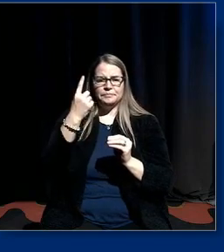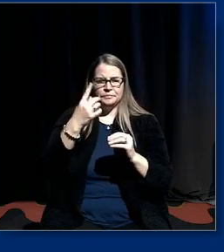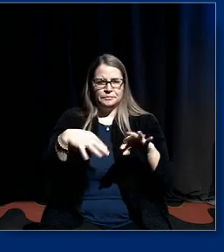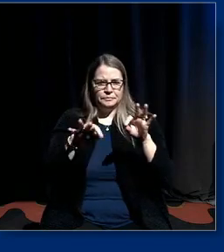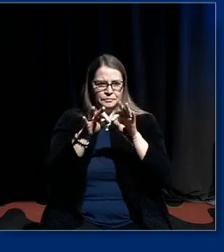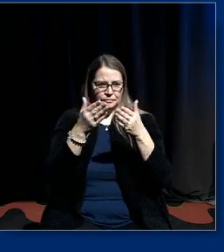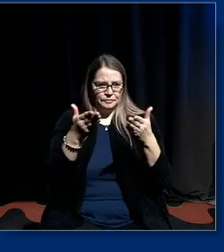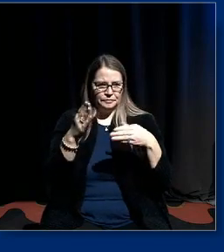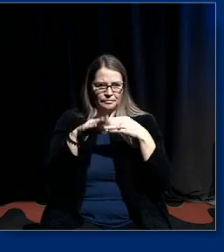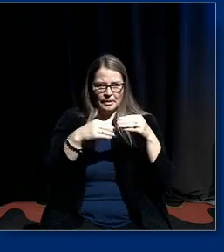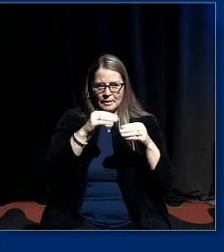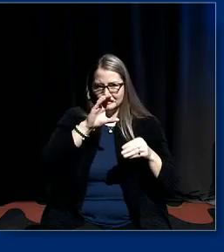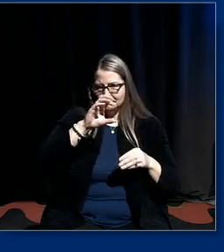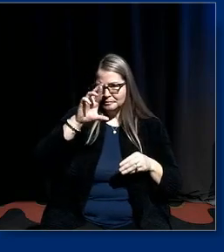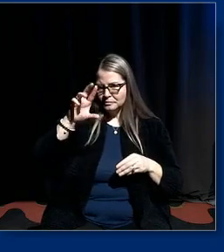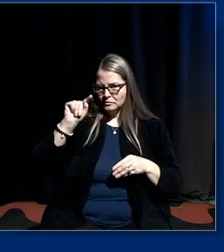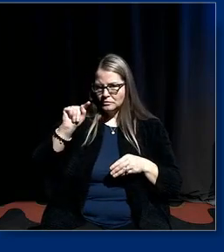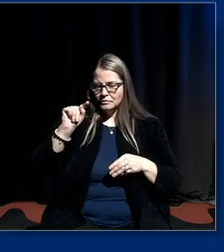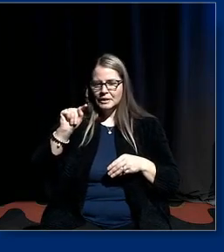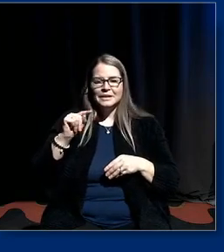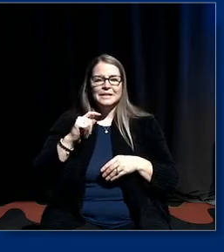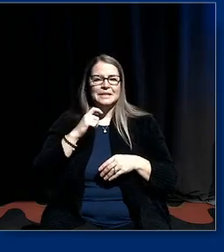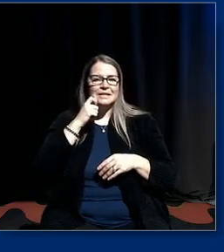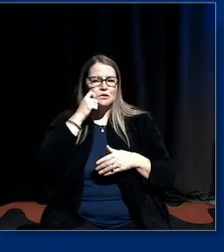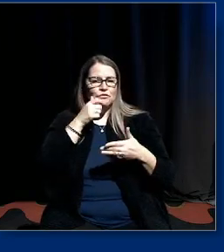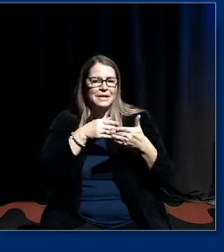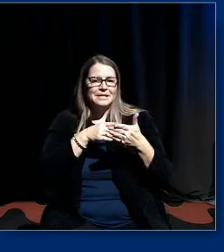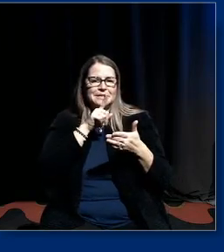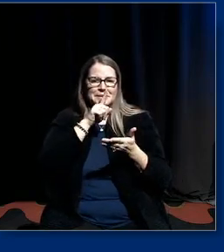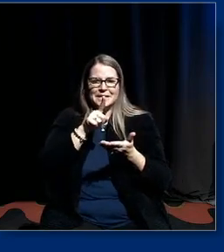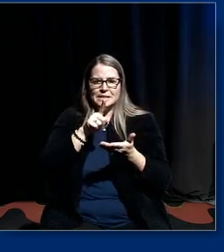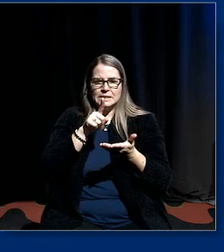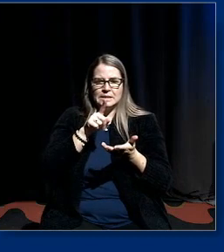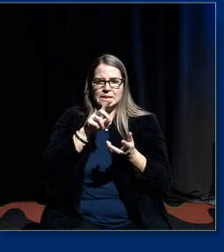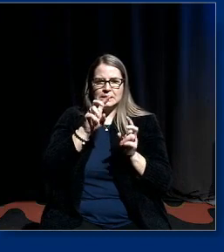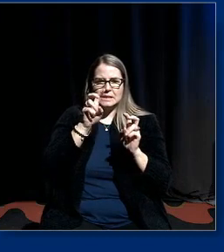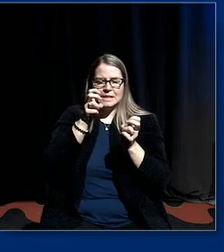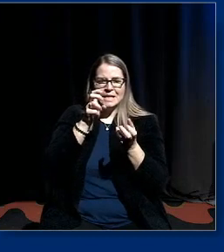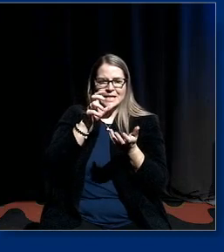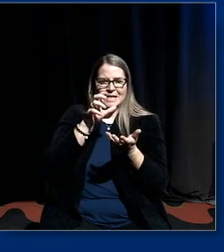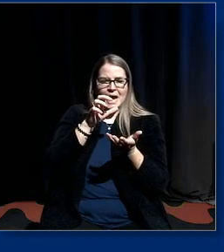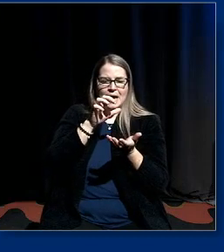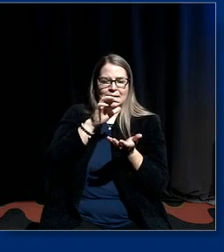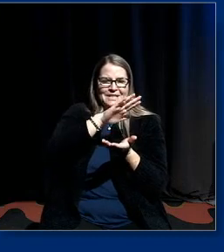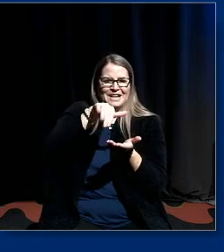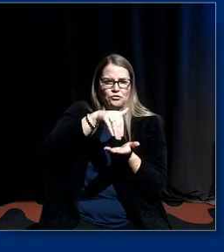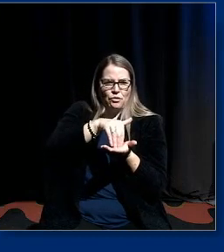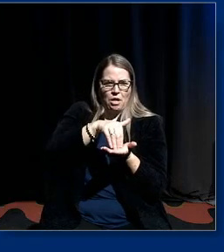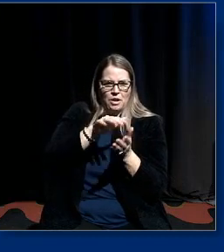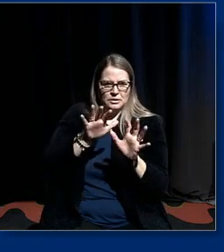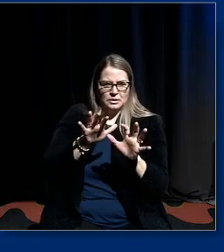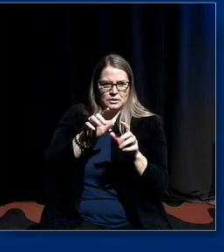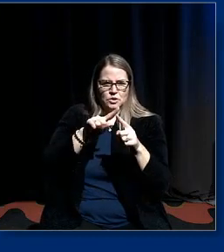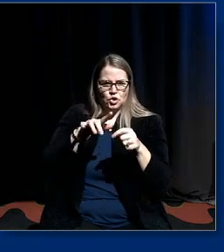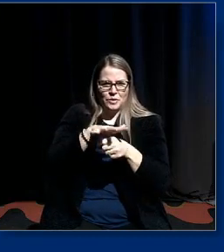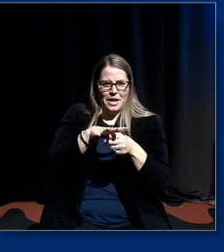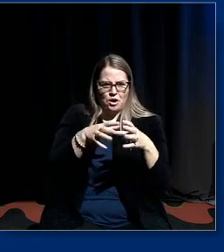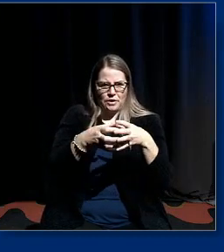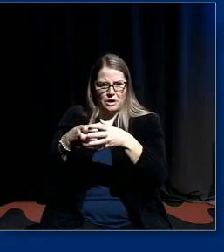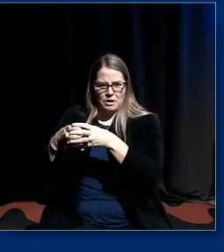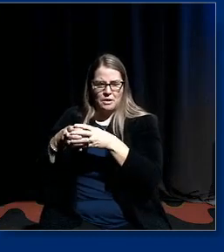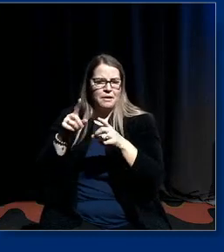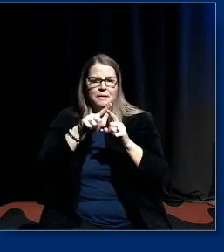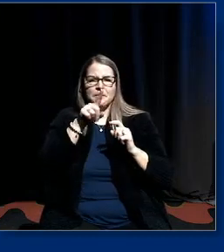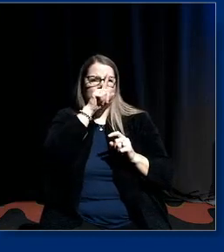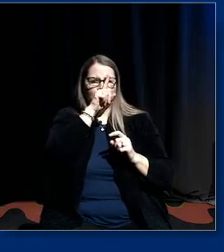crt is that racism is central well statistics are really bad at